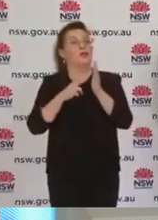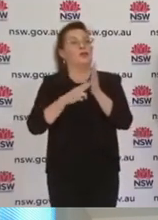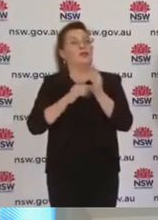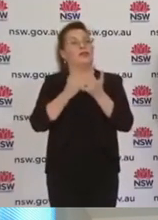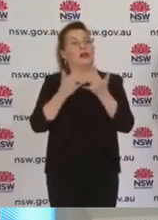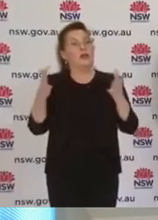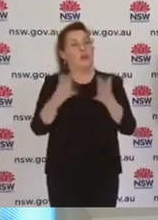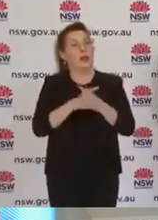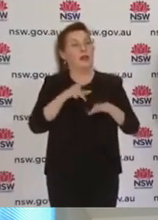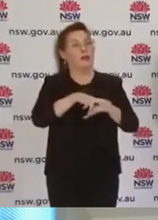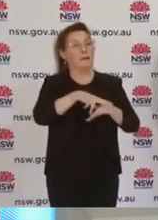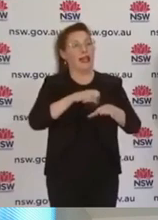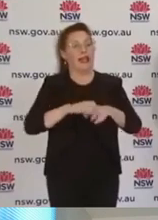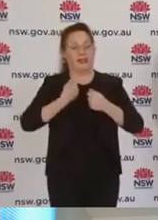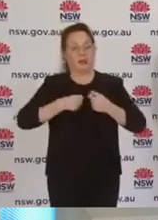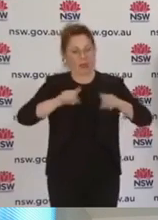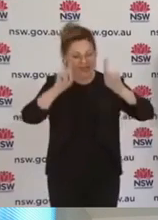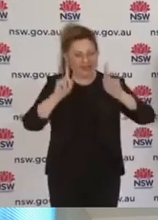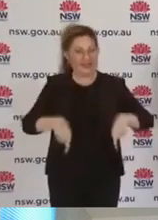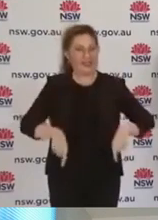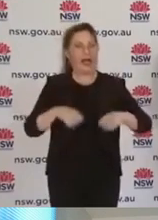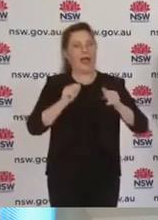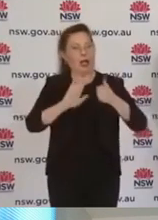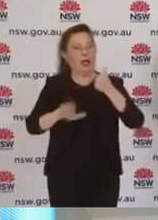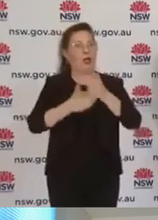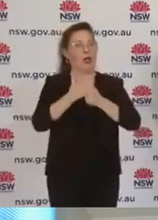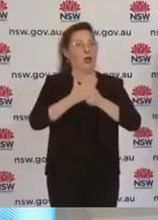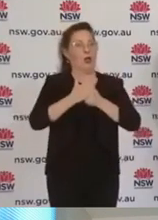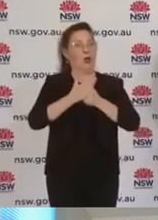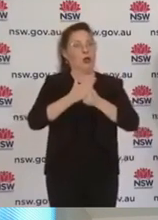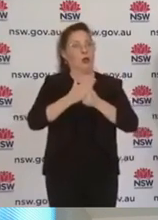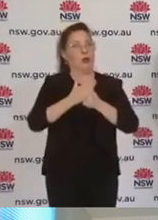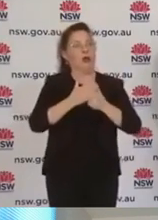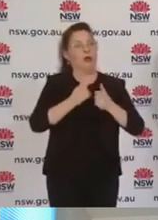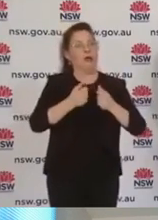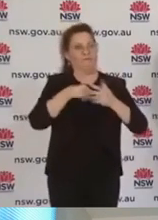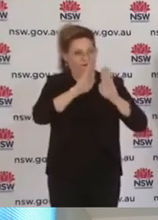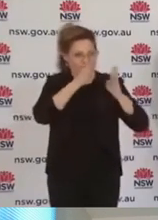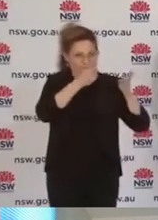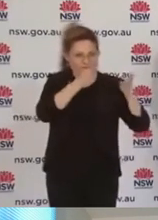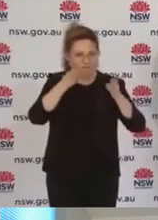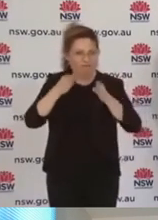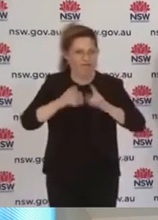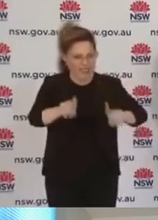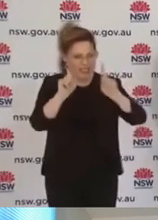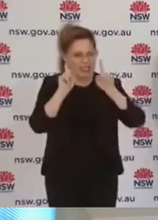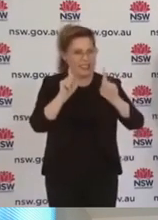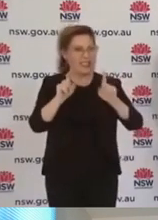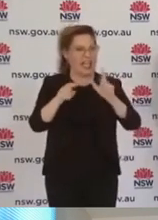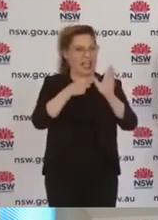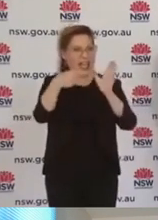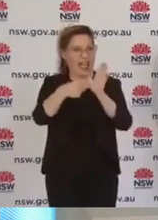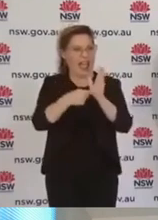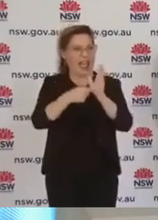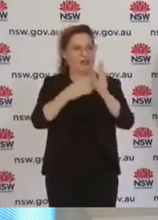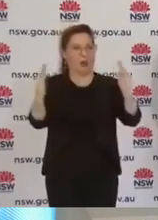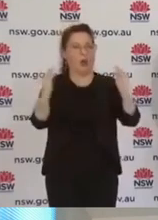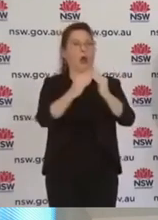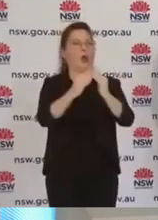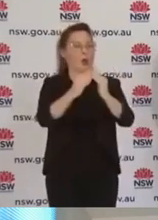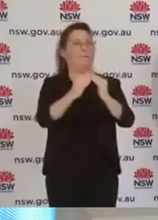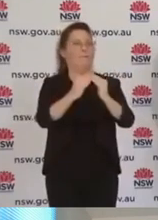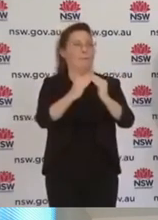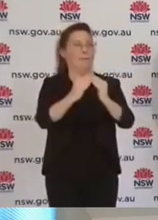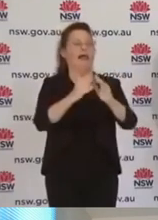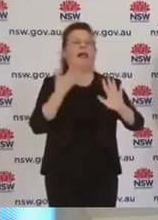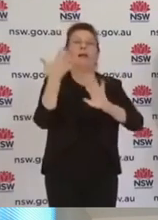Home Sunday at midnight. New South Wales Police will be supported by the Australian Defence Force. As you know, there are already